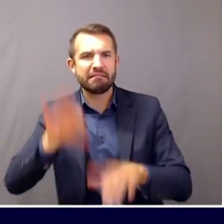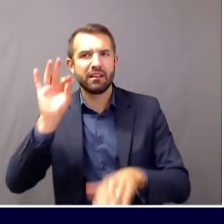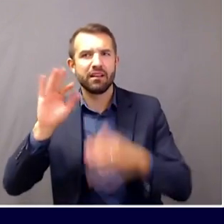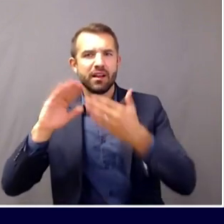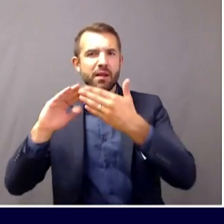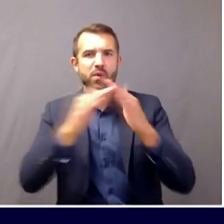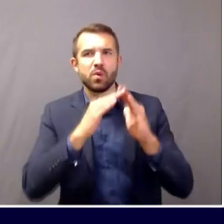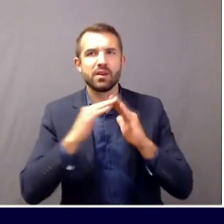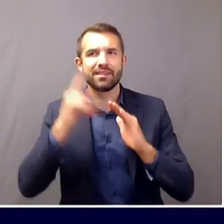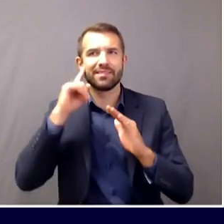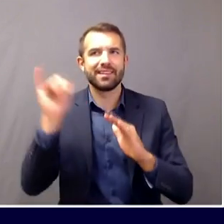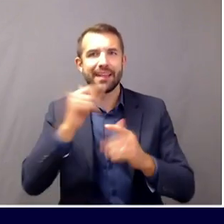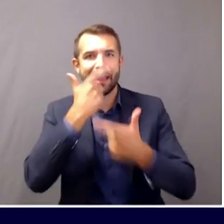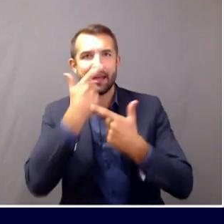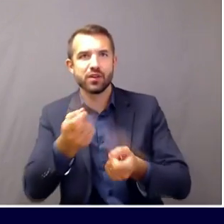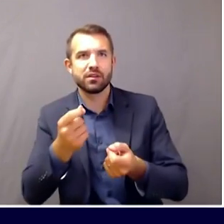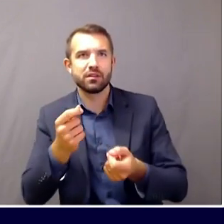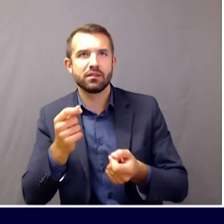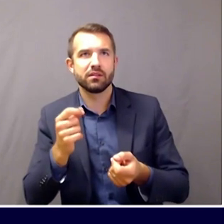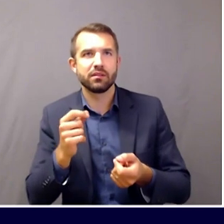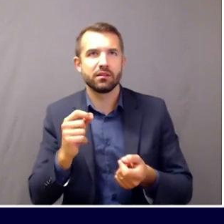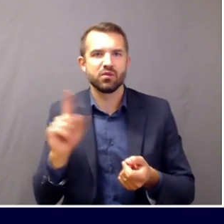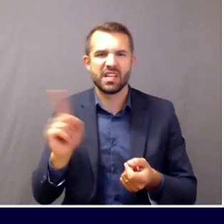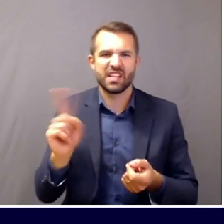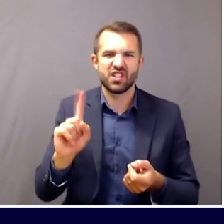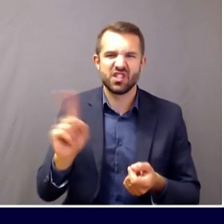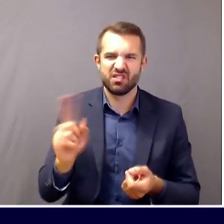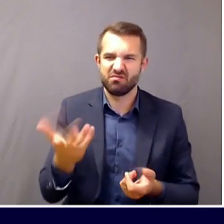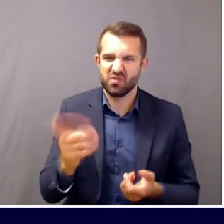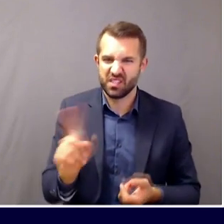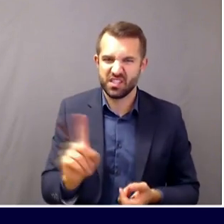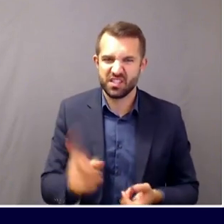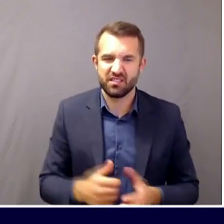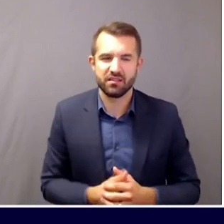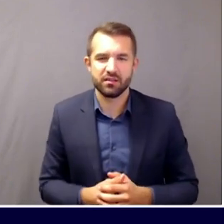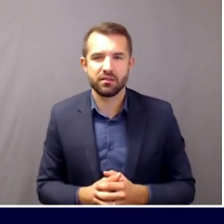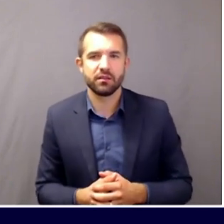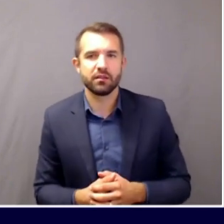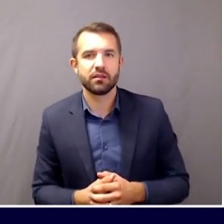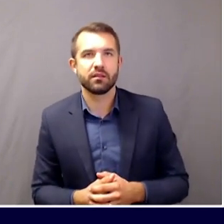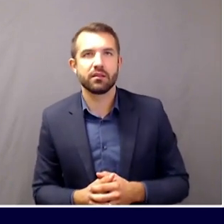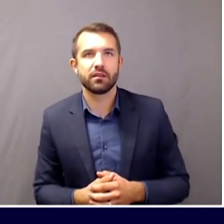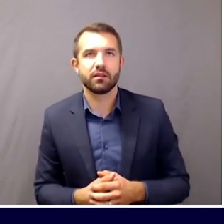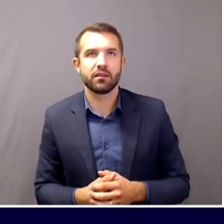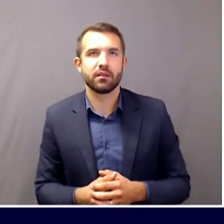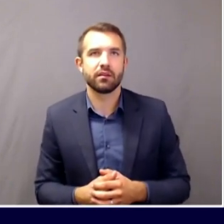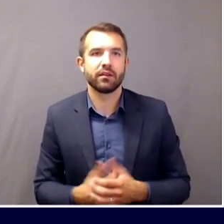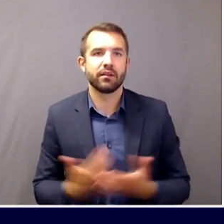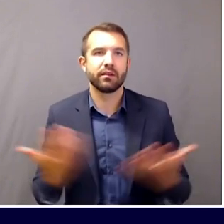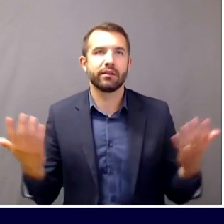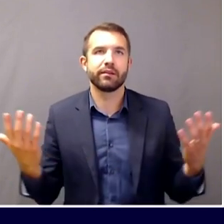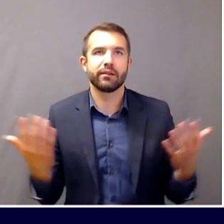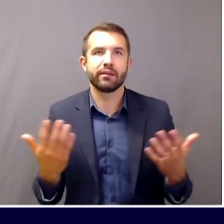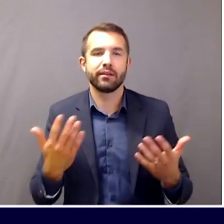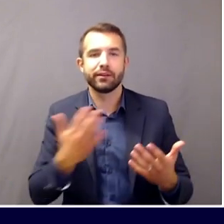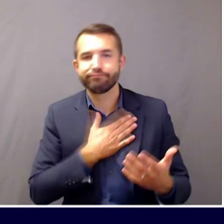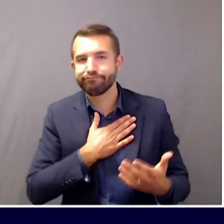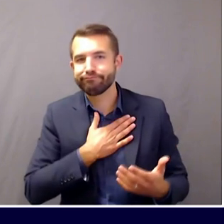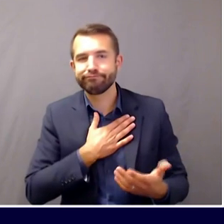start, Patrick, by sharing your affection and curiosity about the masked moose.